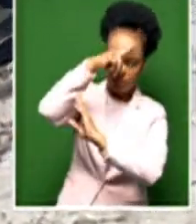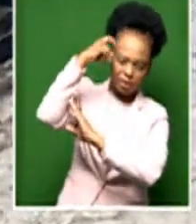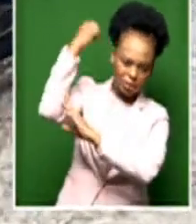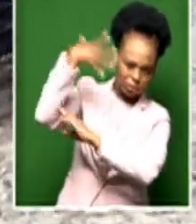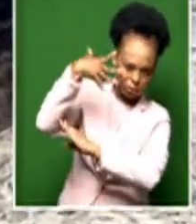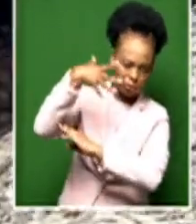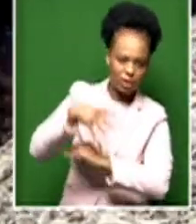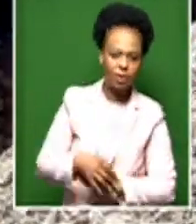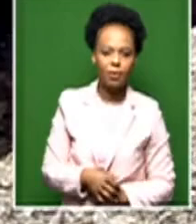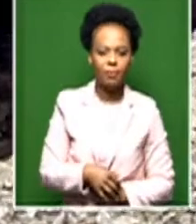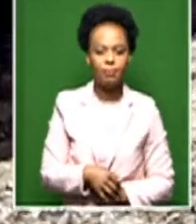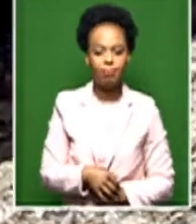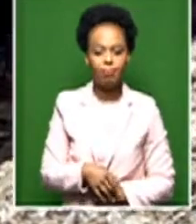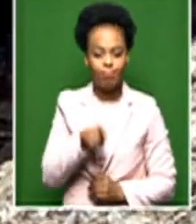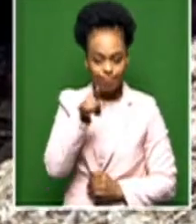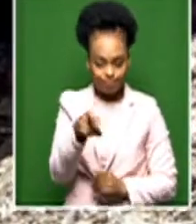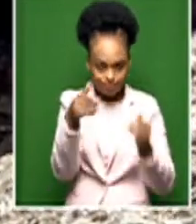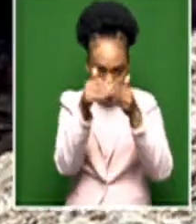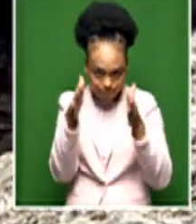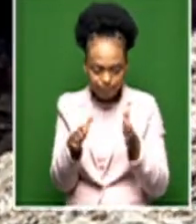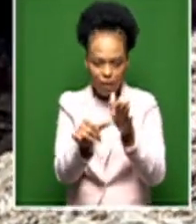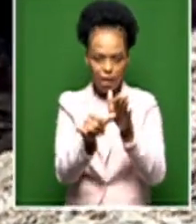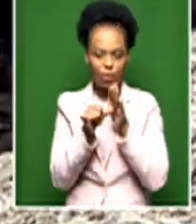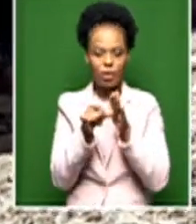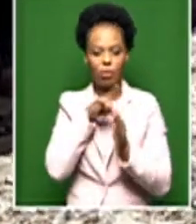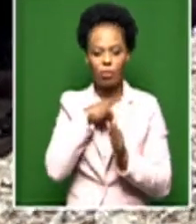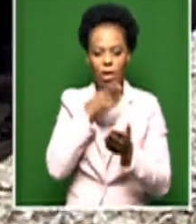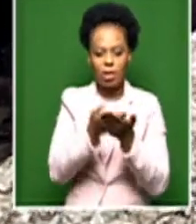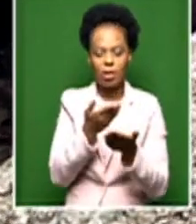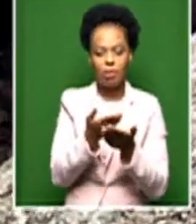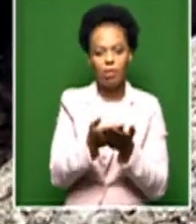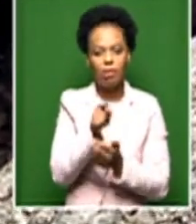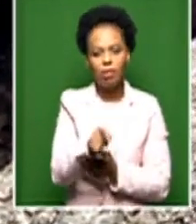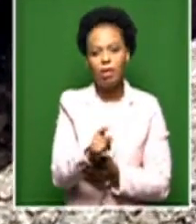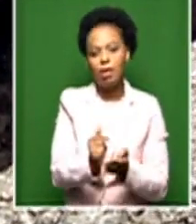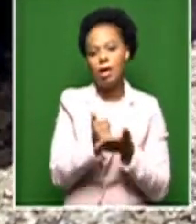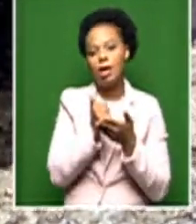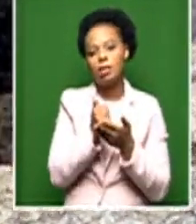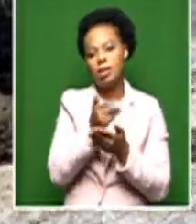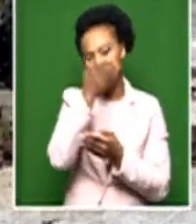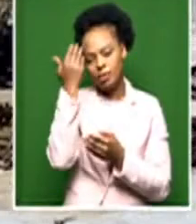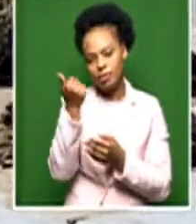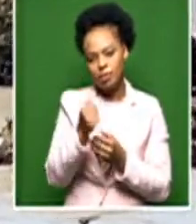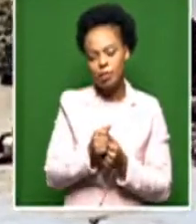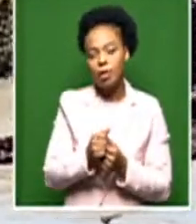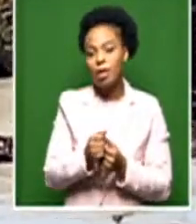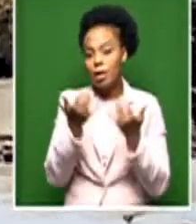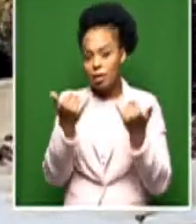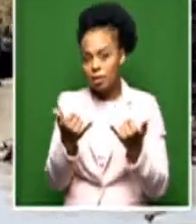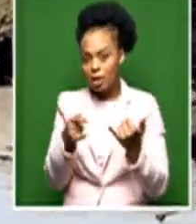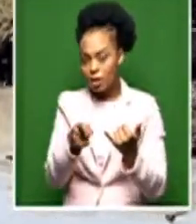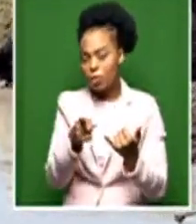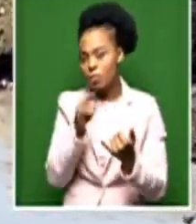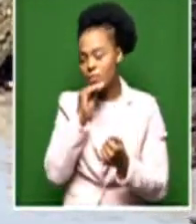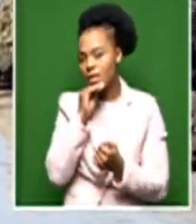nesting hides are essential for colonies that are greatly exposed to predation and various environmental factors. It is hoped